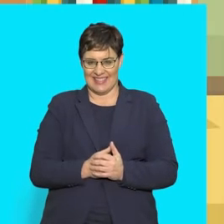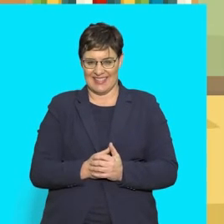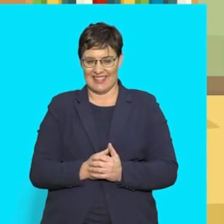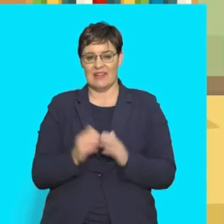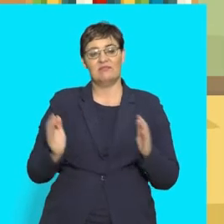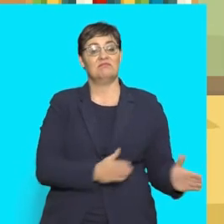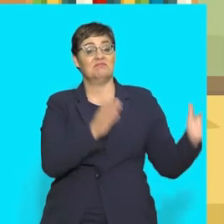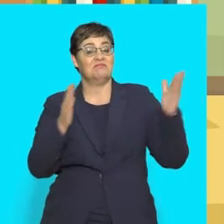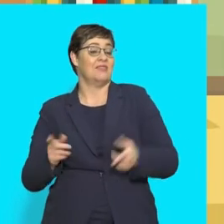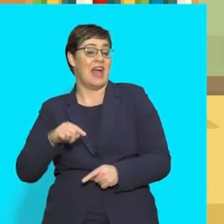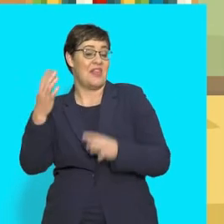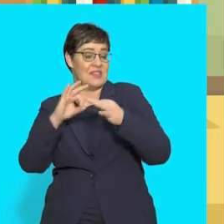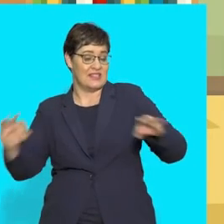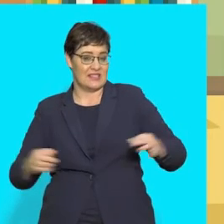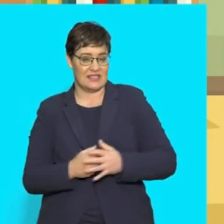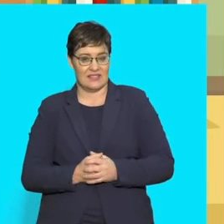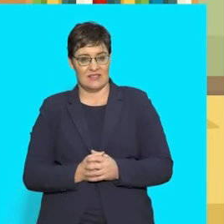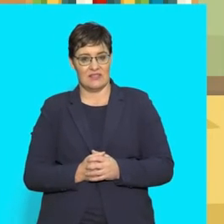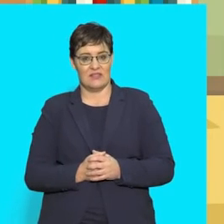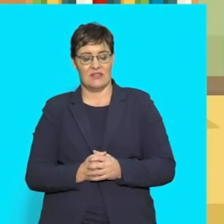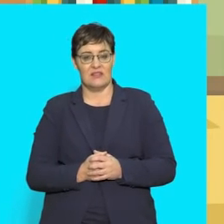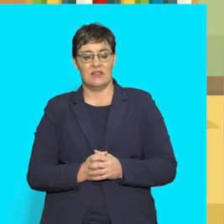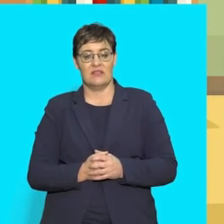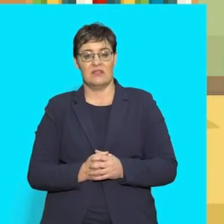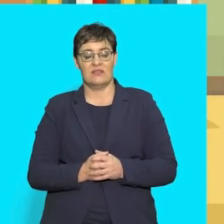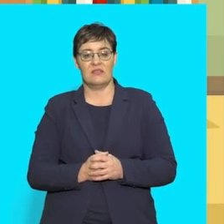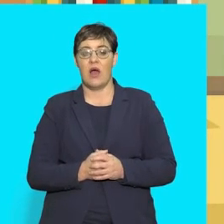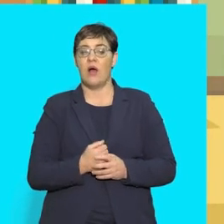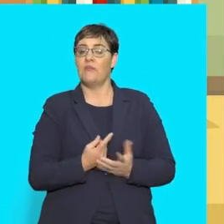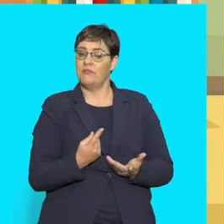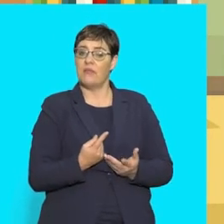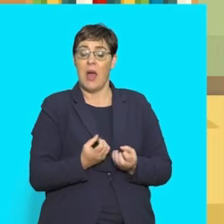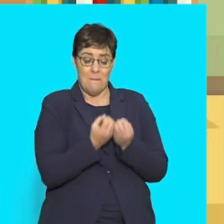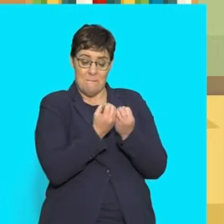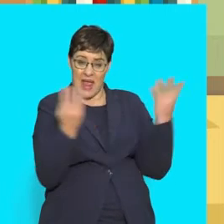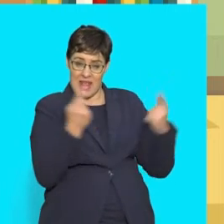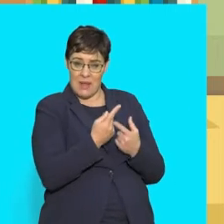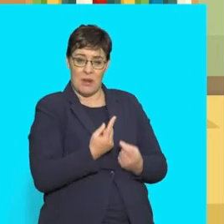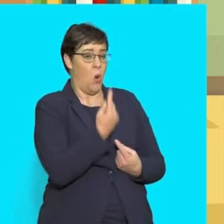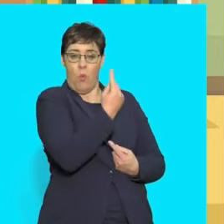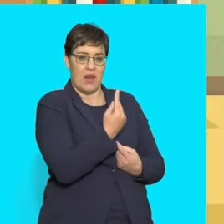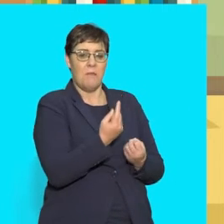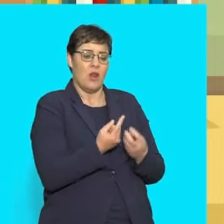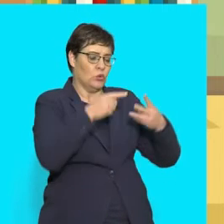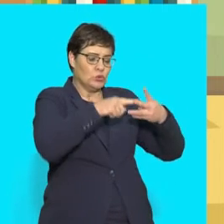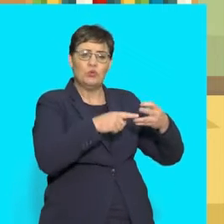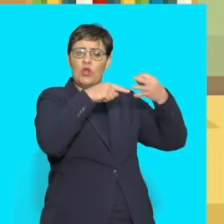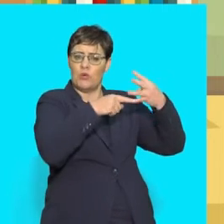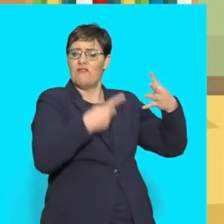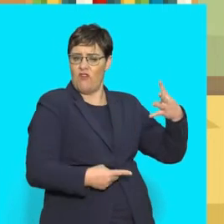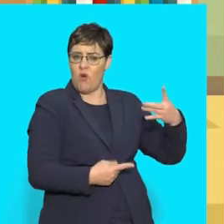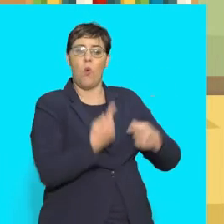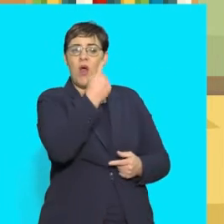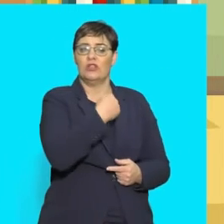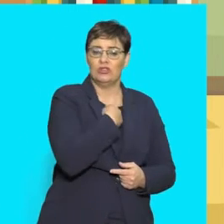Listen to another sentence now. 9. Plurals are when they are more than one of something. 10. example, one